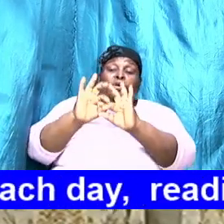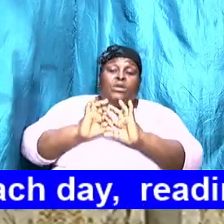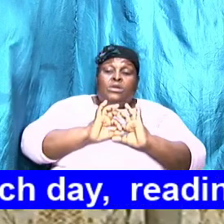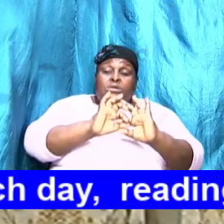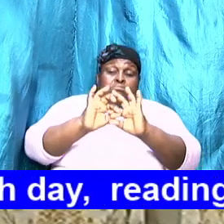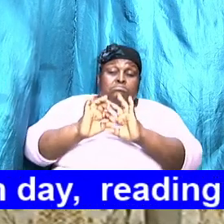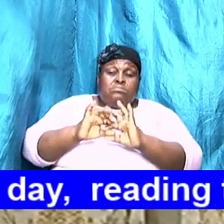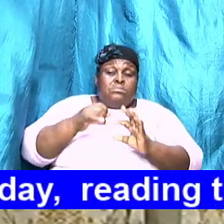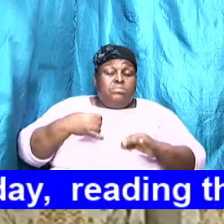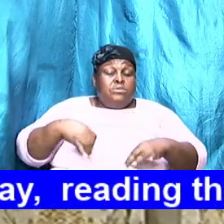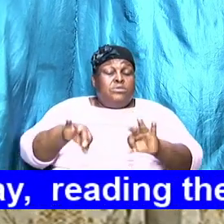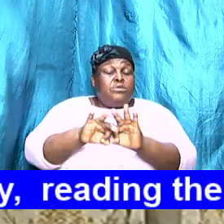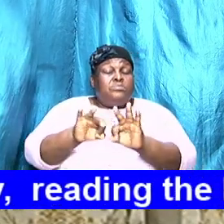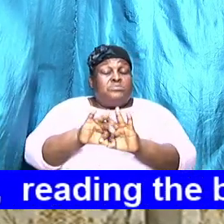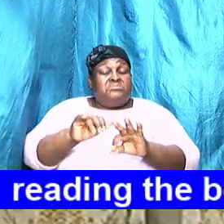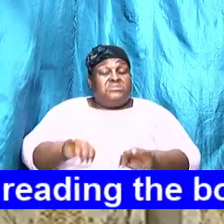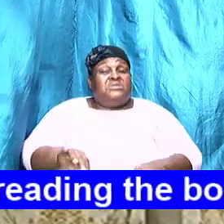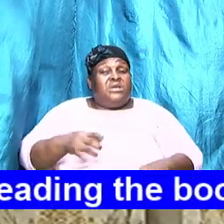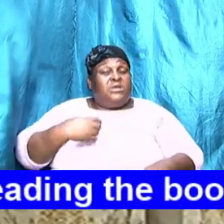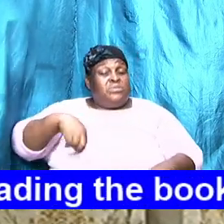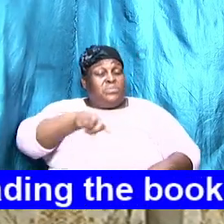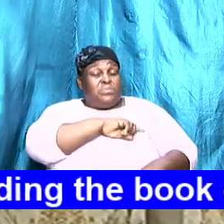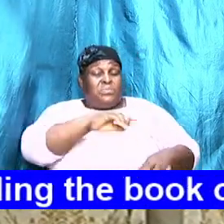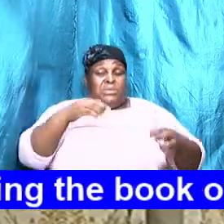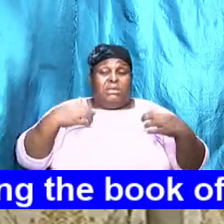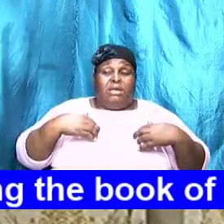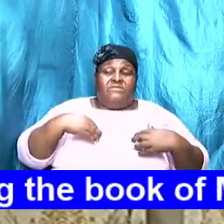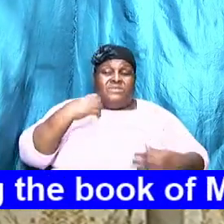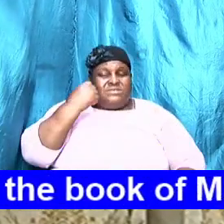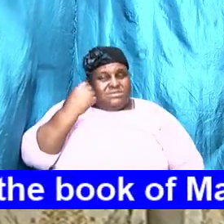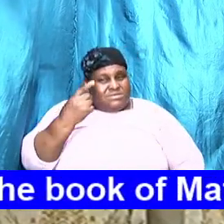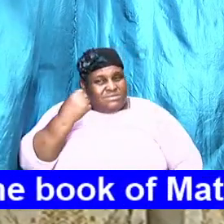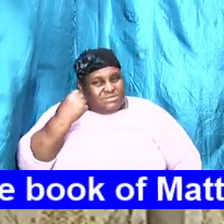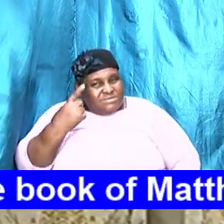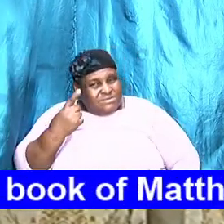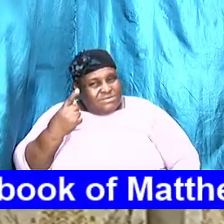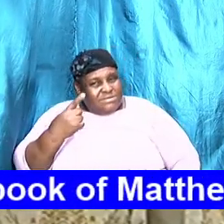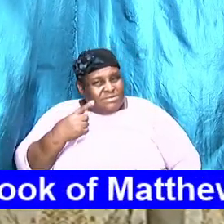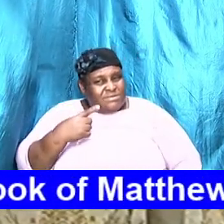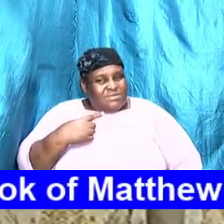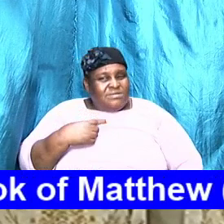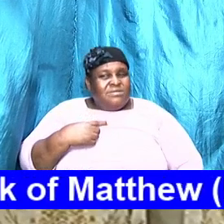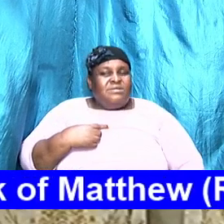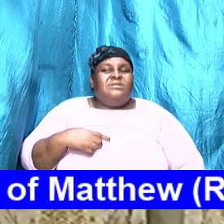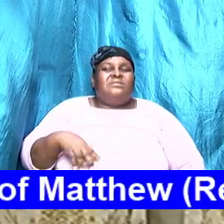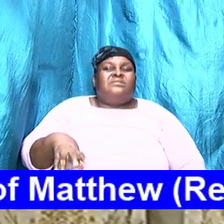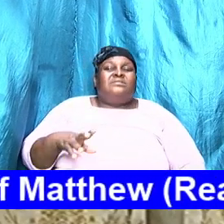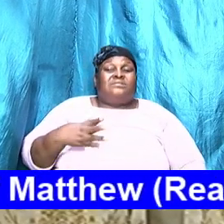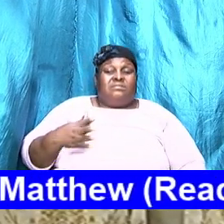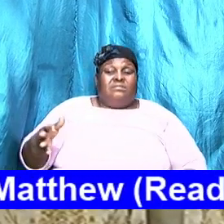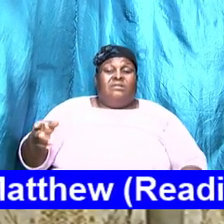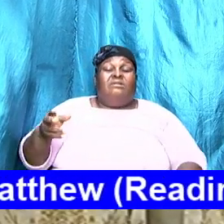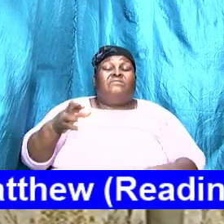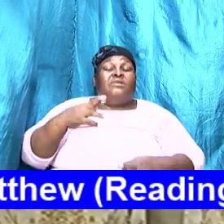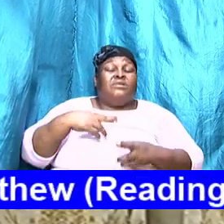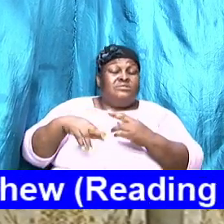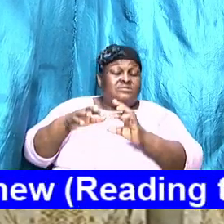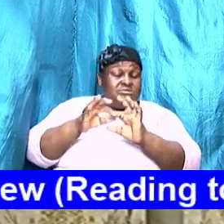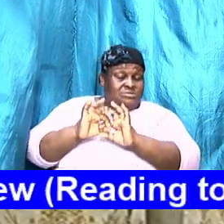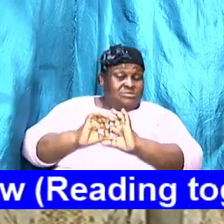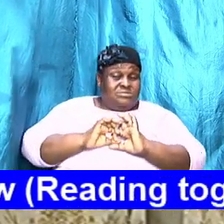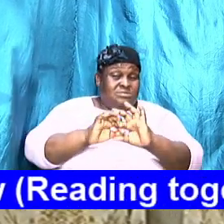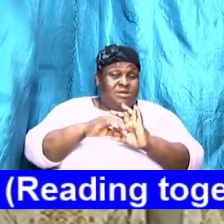have understanding. You remember some weeks ago we talked about the aspect of relationship. And God,